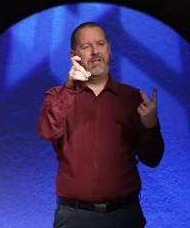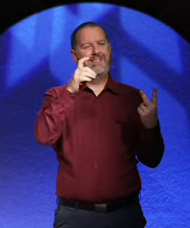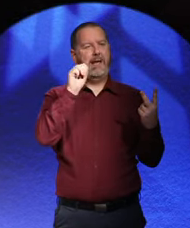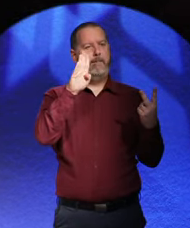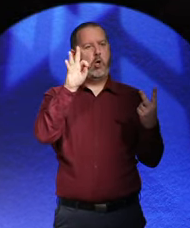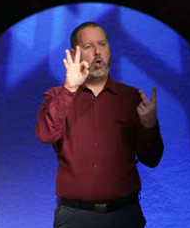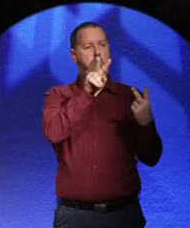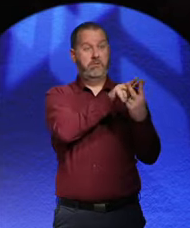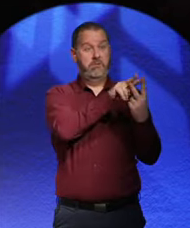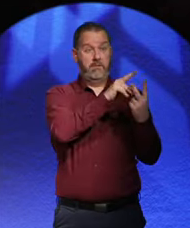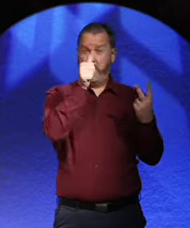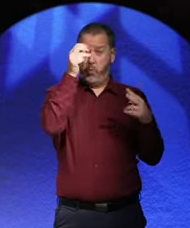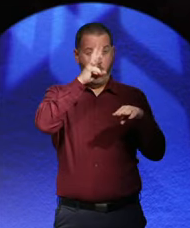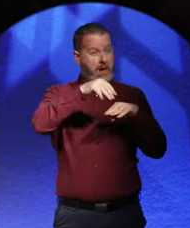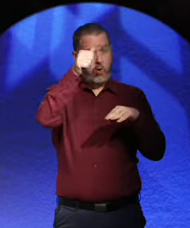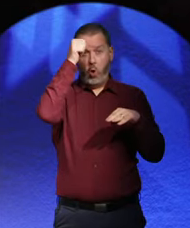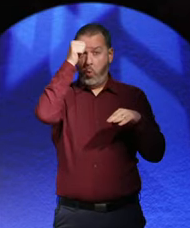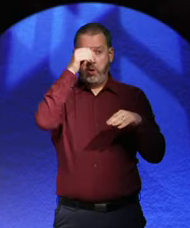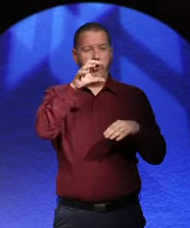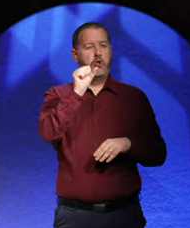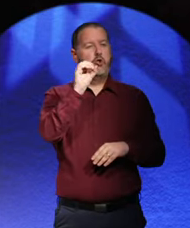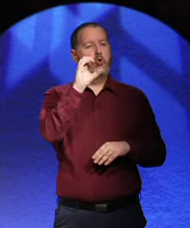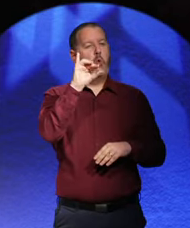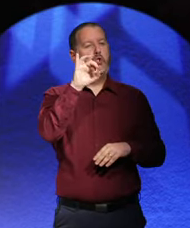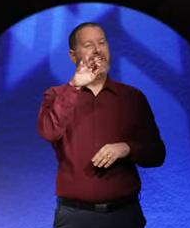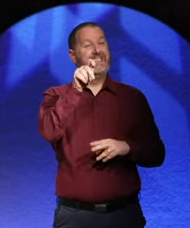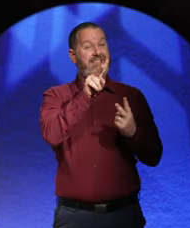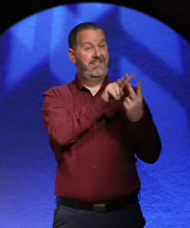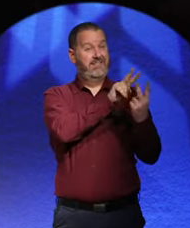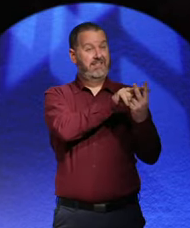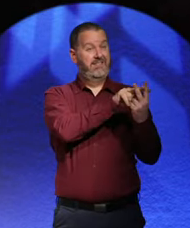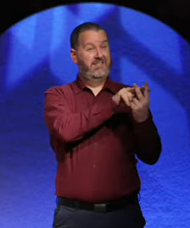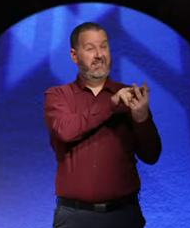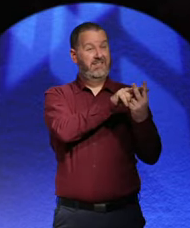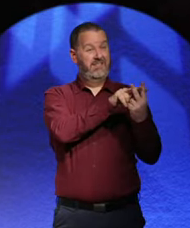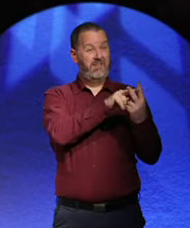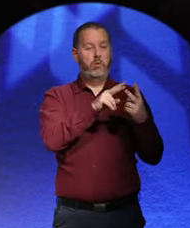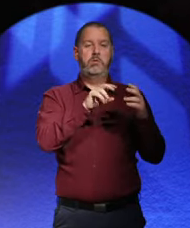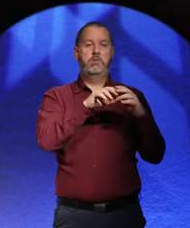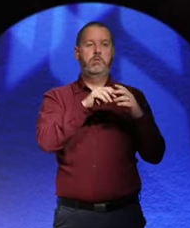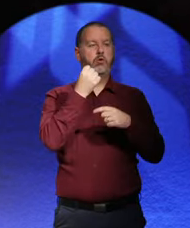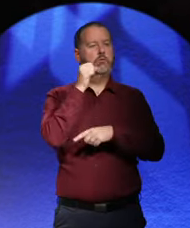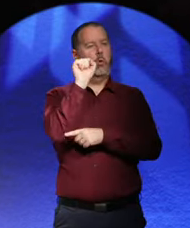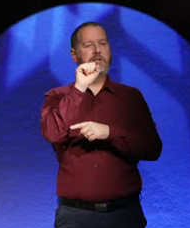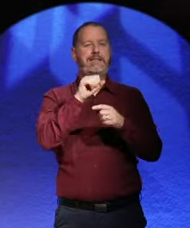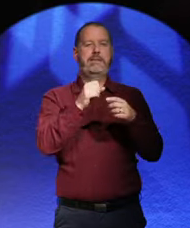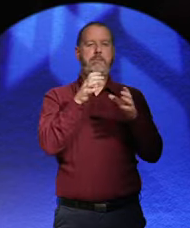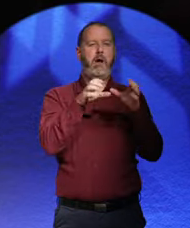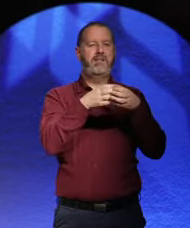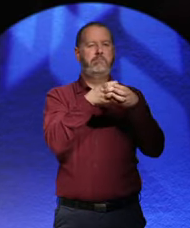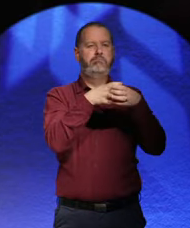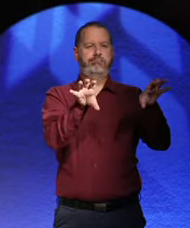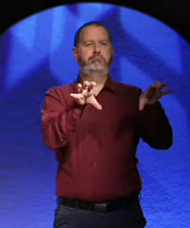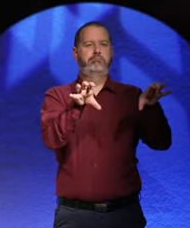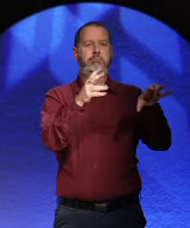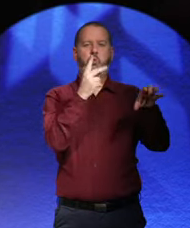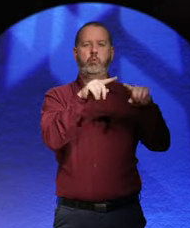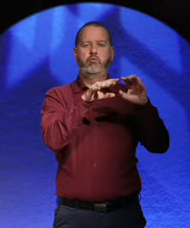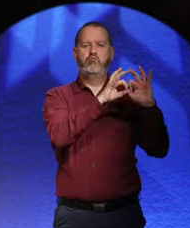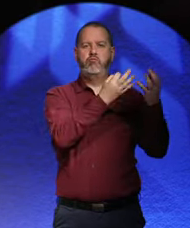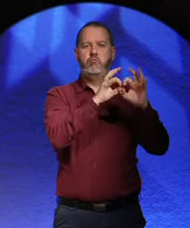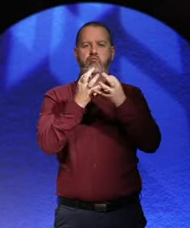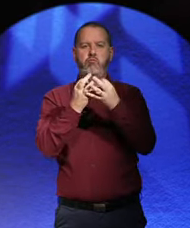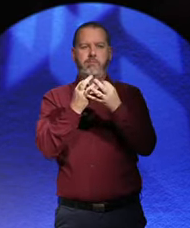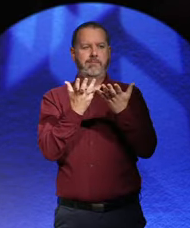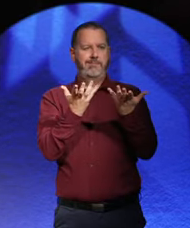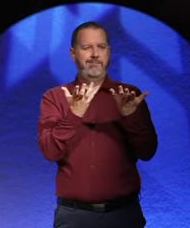the Socialist Party was sort of split into these two groupings, really. Inevitably, they were going to fall